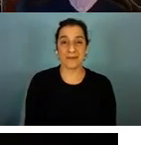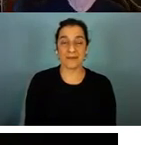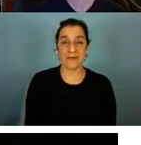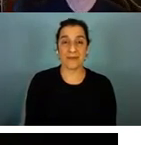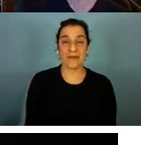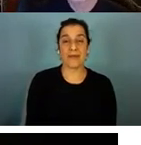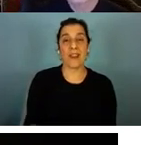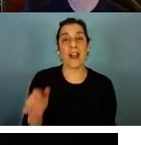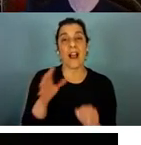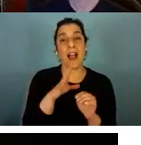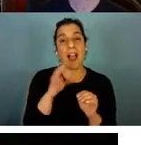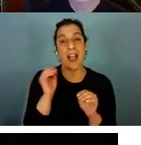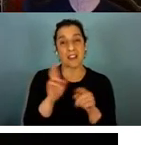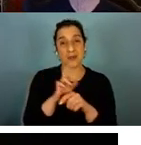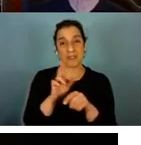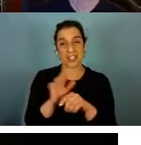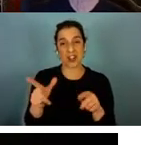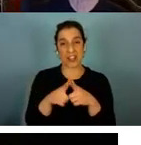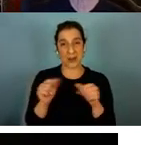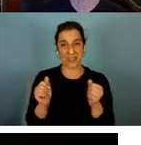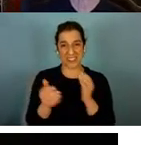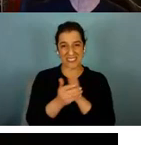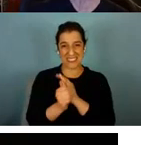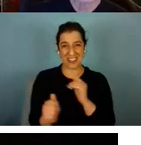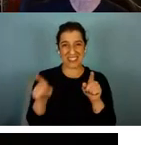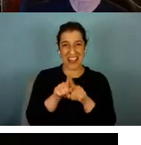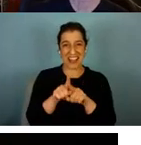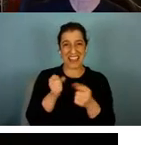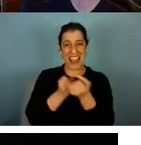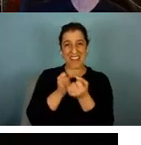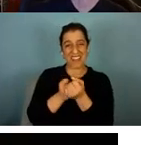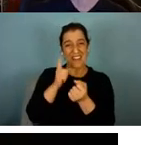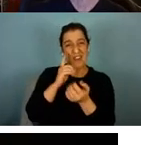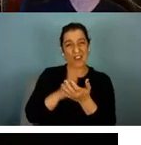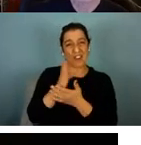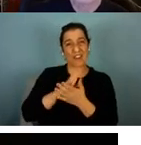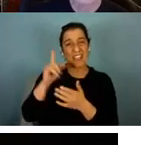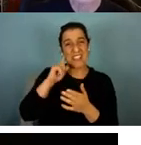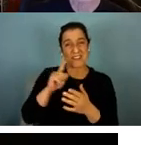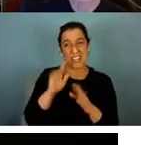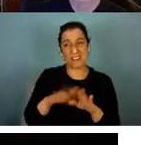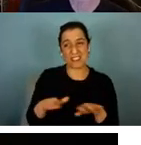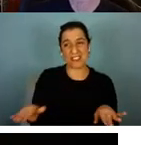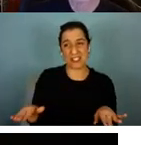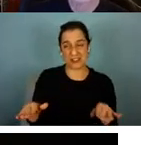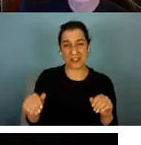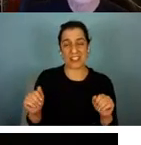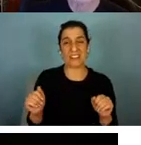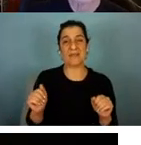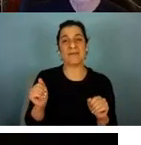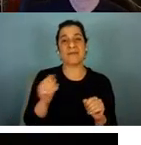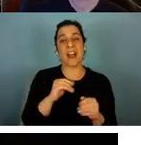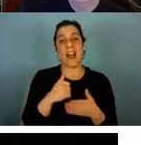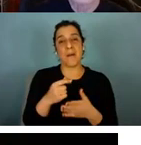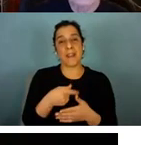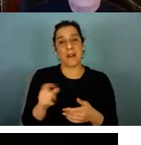Using her linguistic skills as an advocate for the language rights of deaf children, she mentors others to help them do the same.